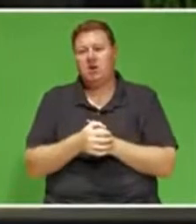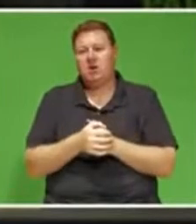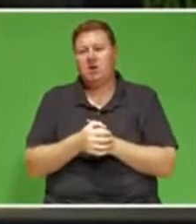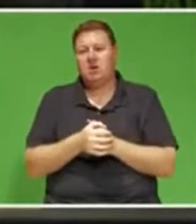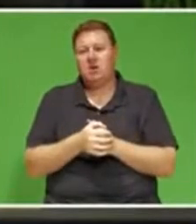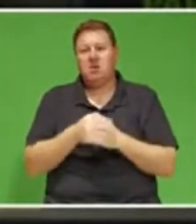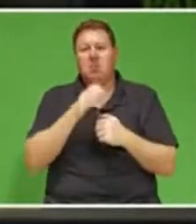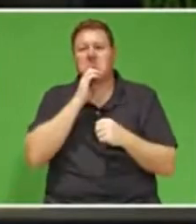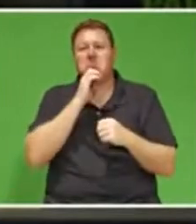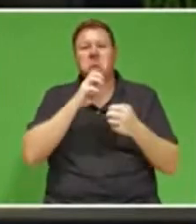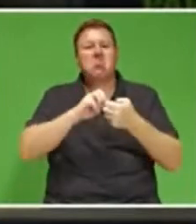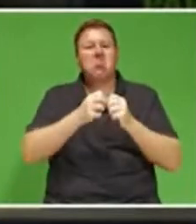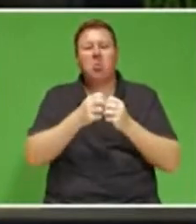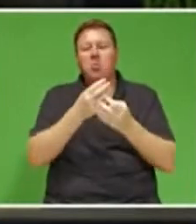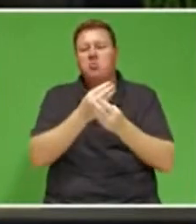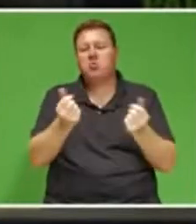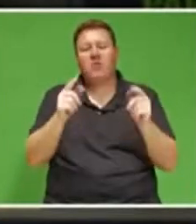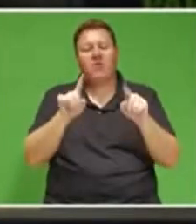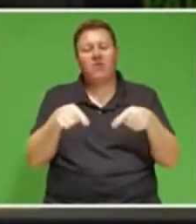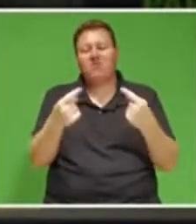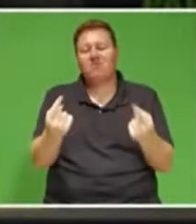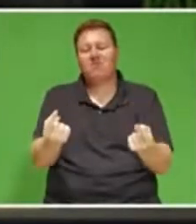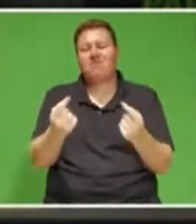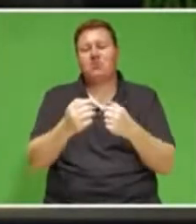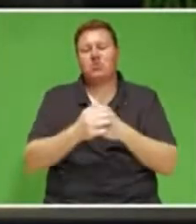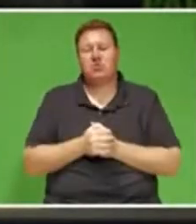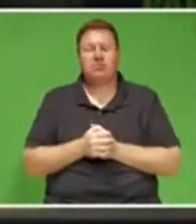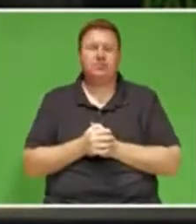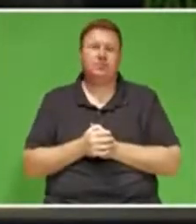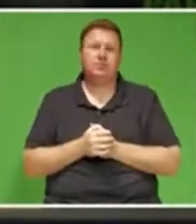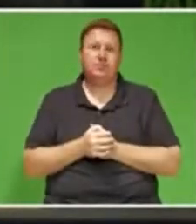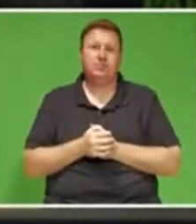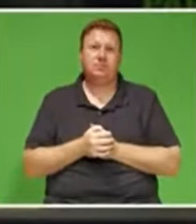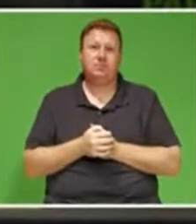the problems that beset our country.